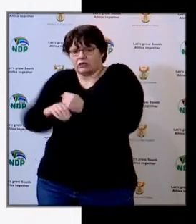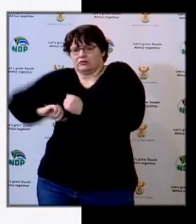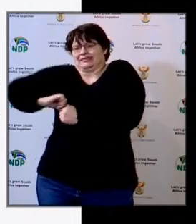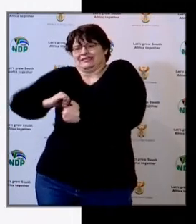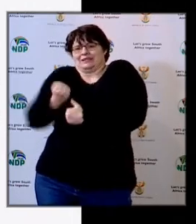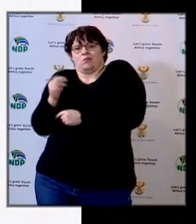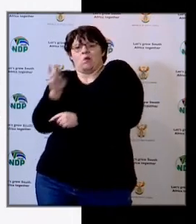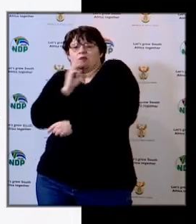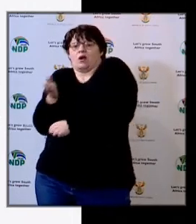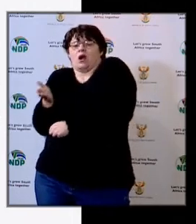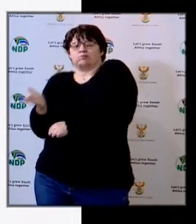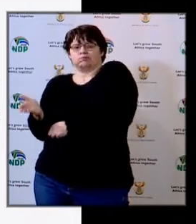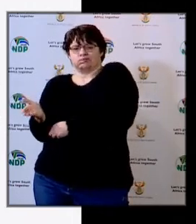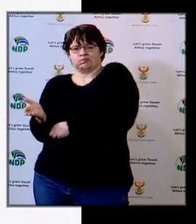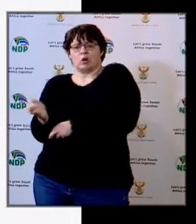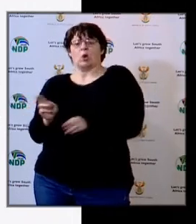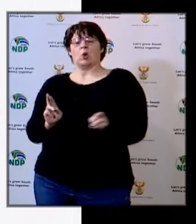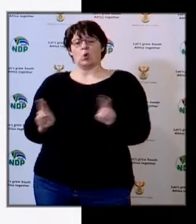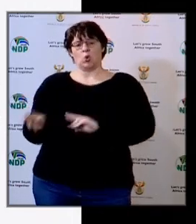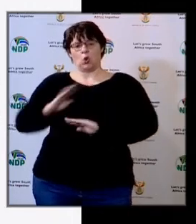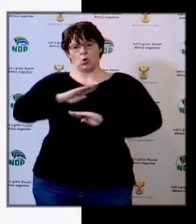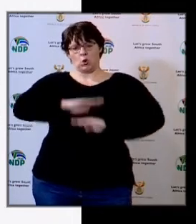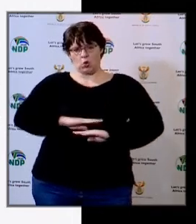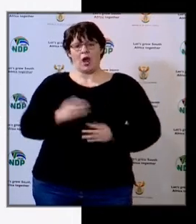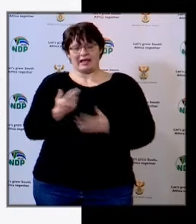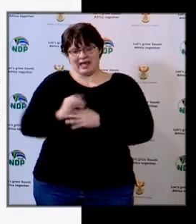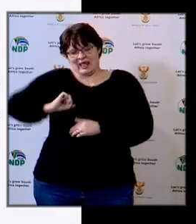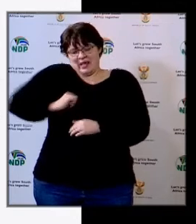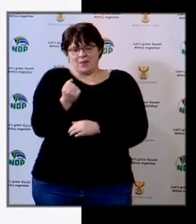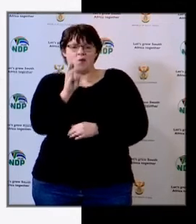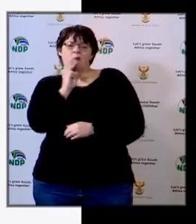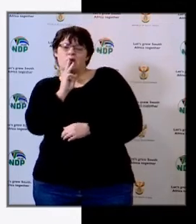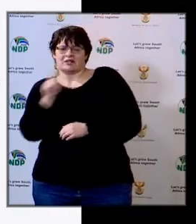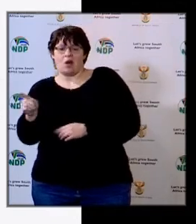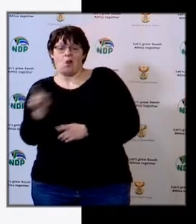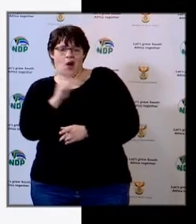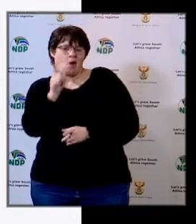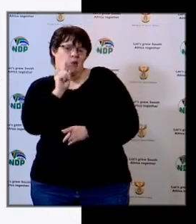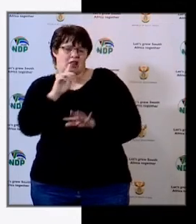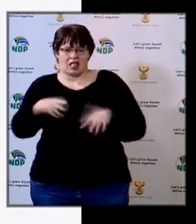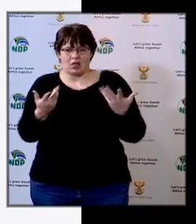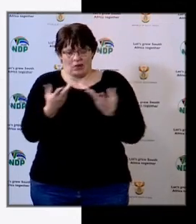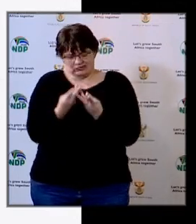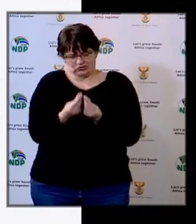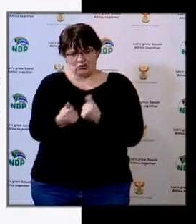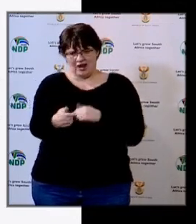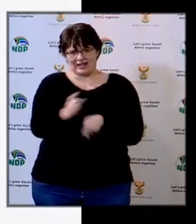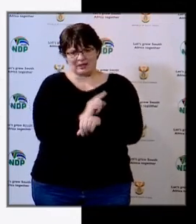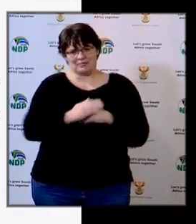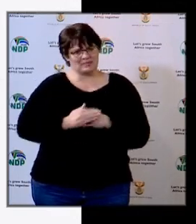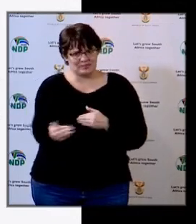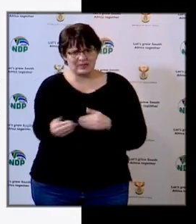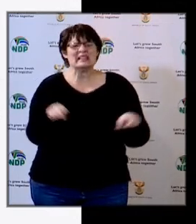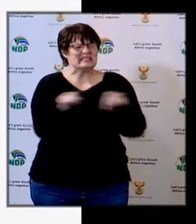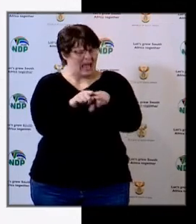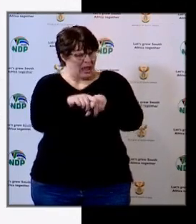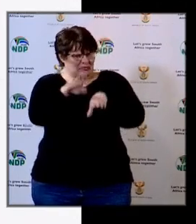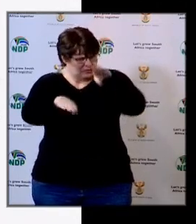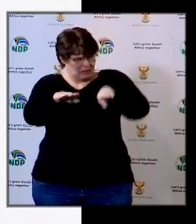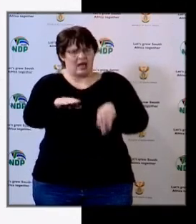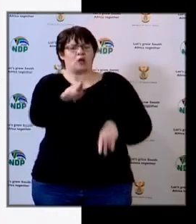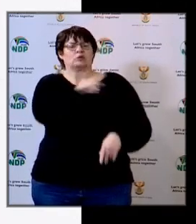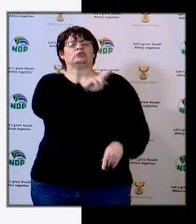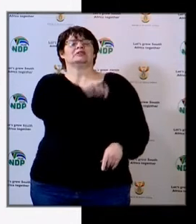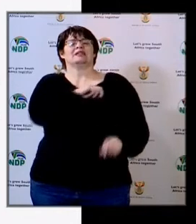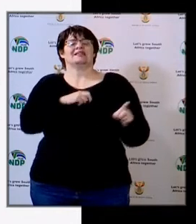additional storage capacity to enable these schools to store water during this period of drought. Almost similarly with